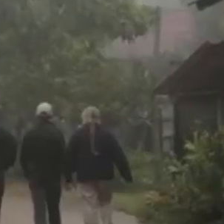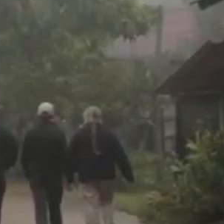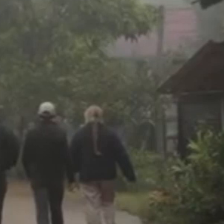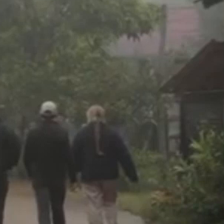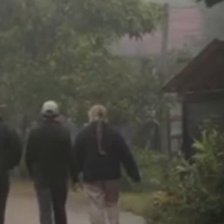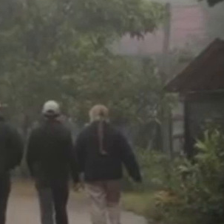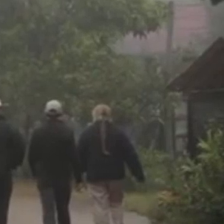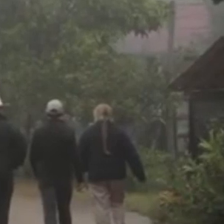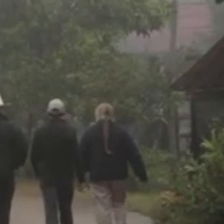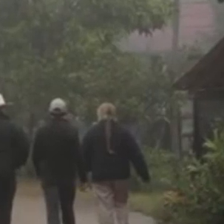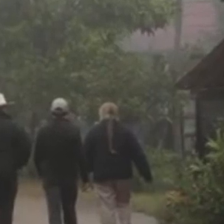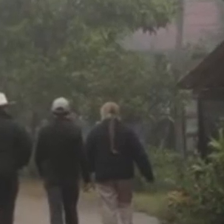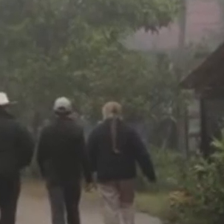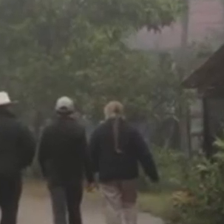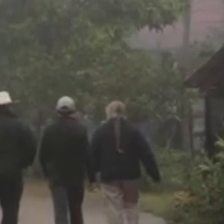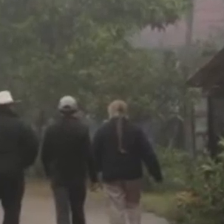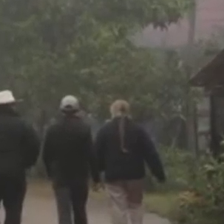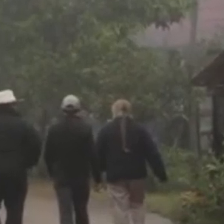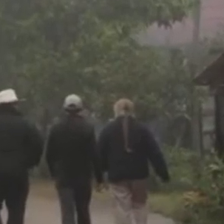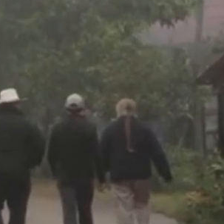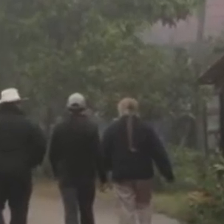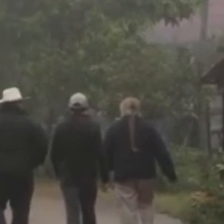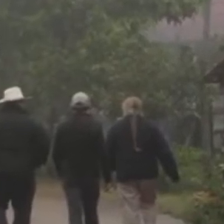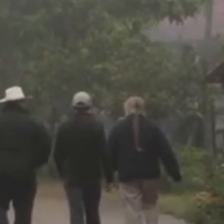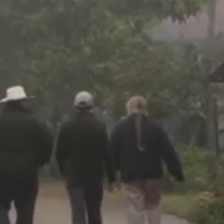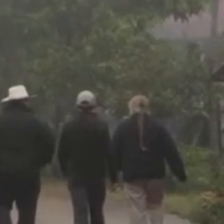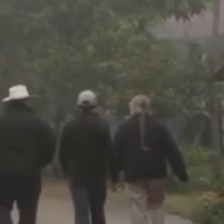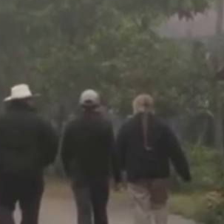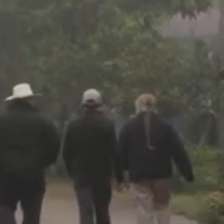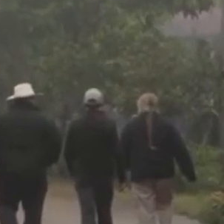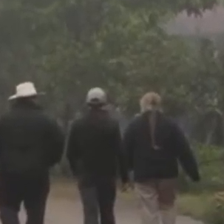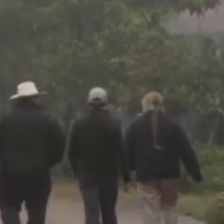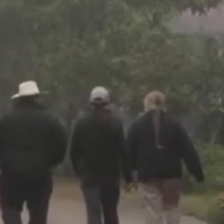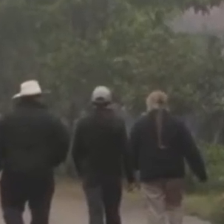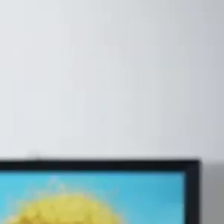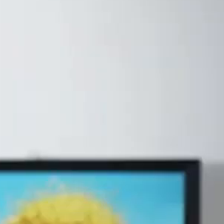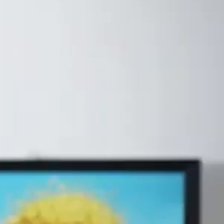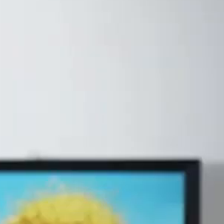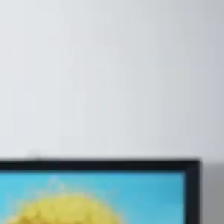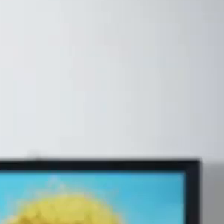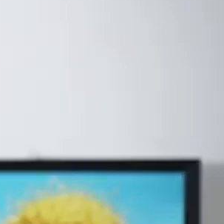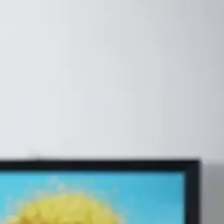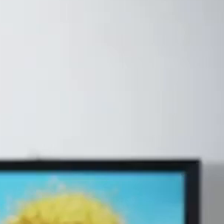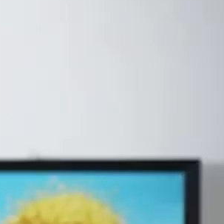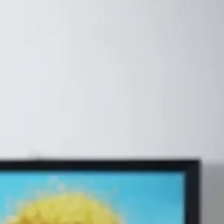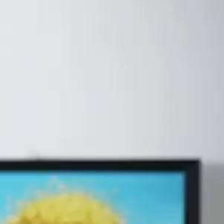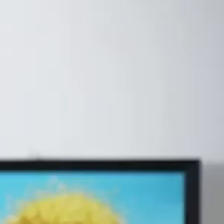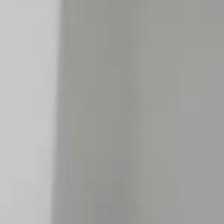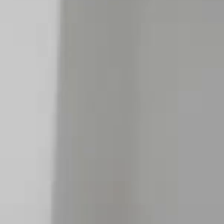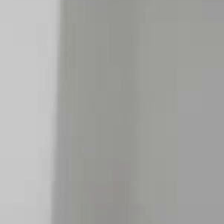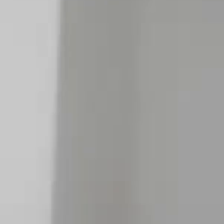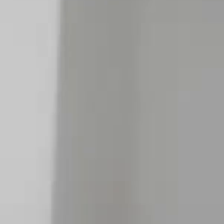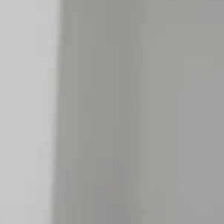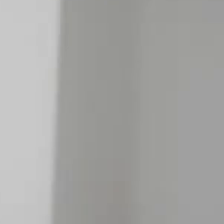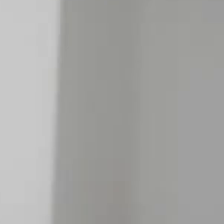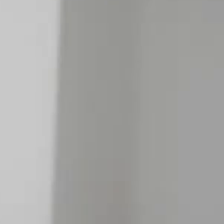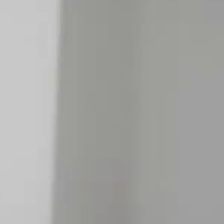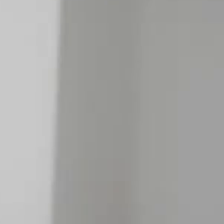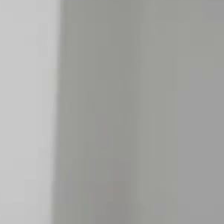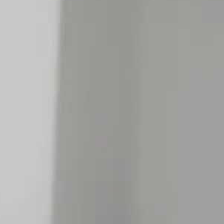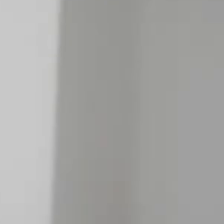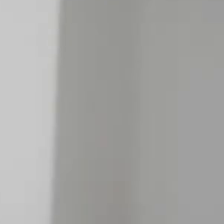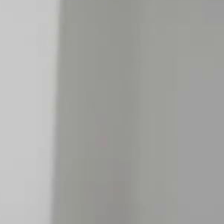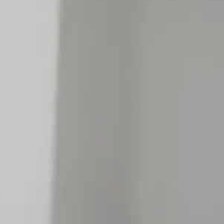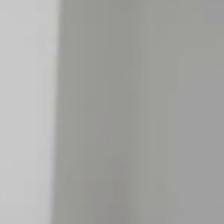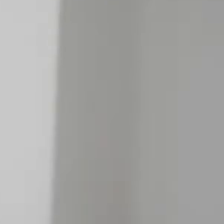time, a very strong friendship developed, and the local people saw the love of this couple and saw Jesus in them. You may wonder how a